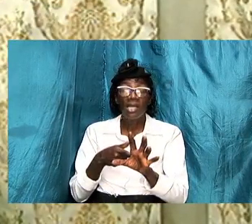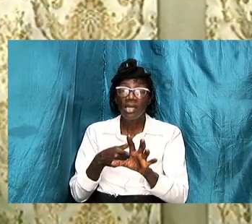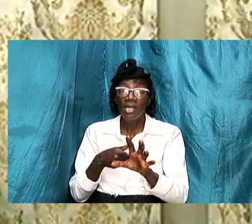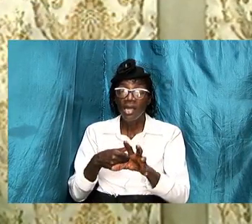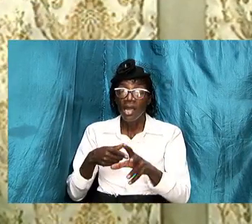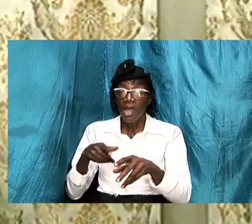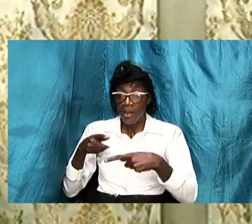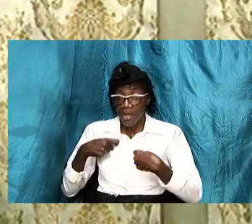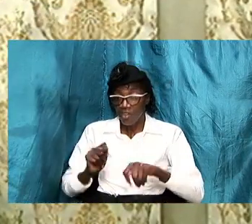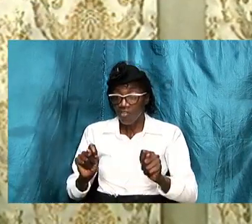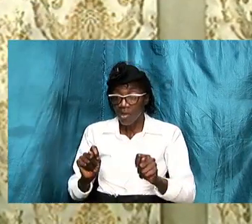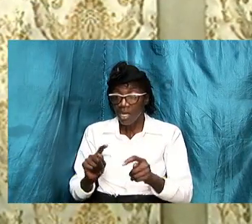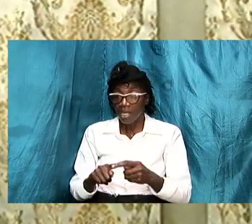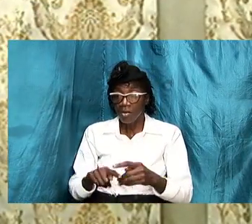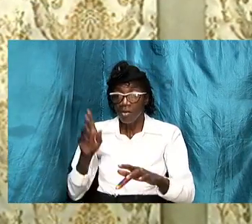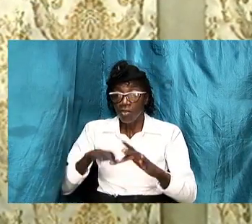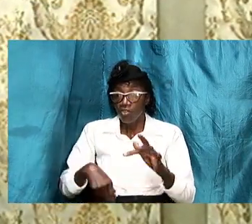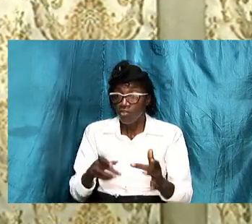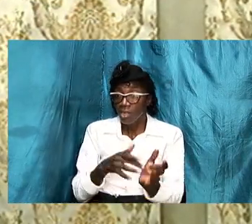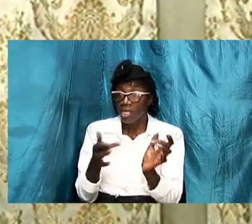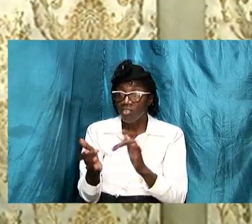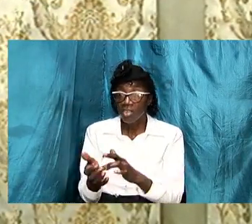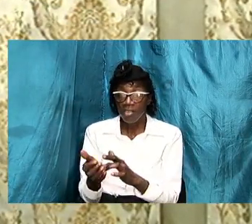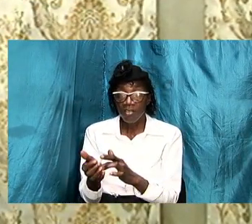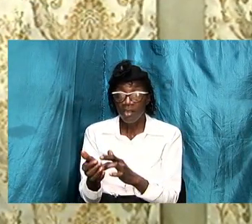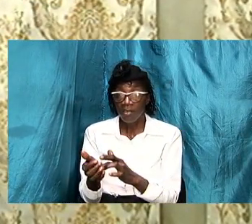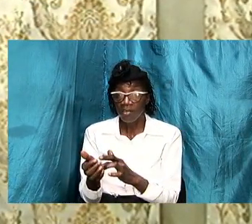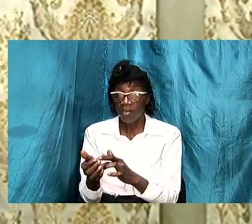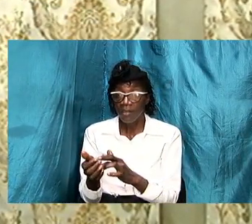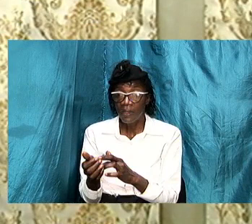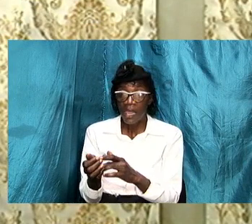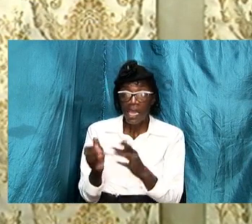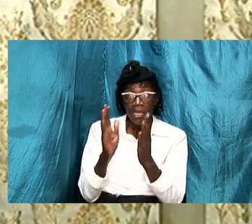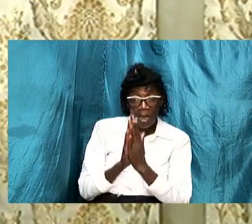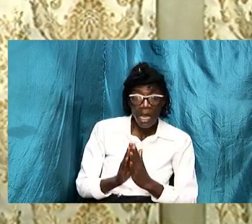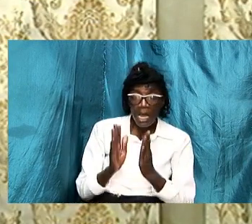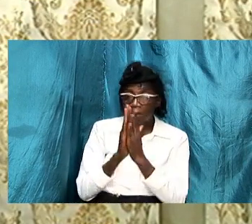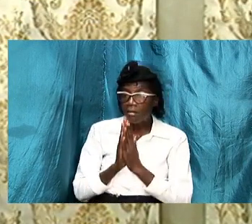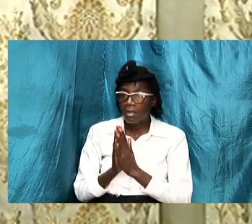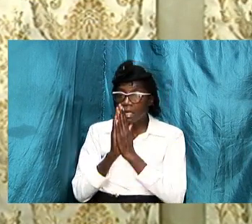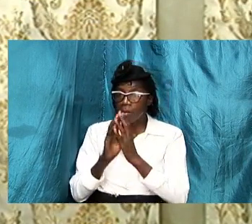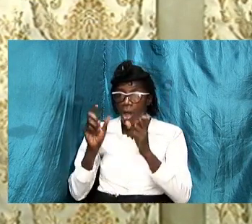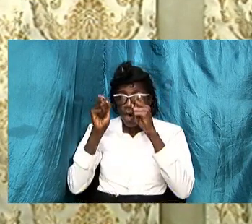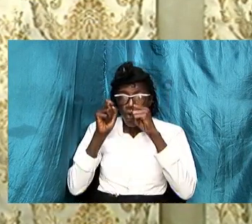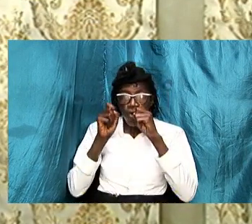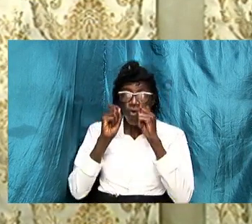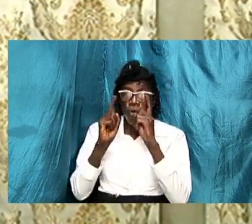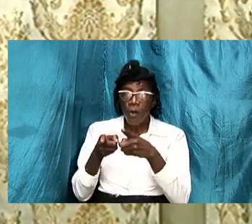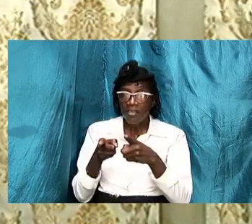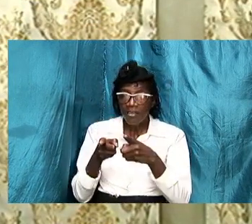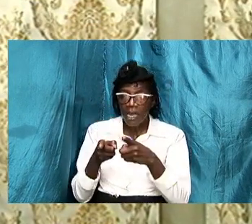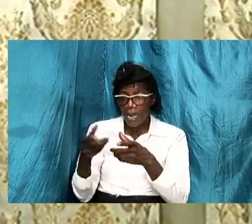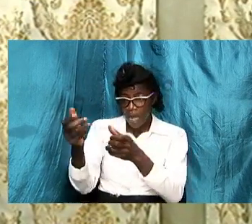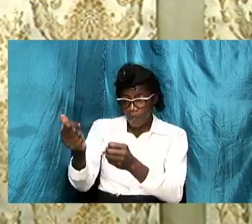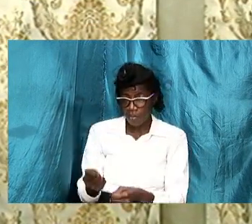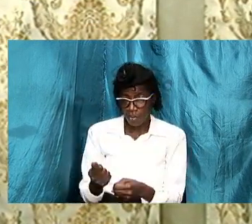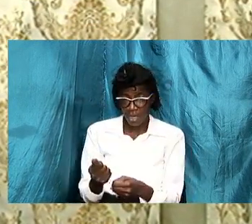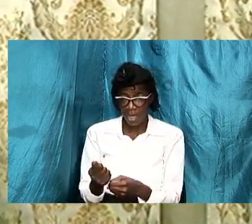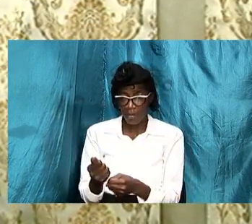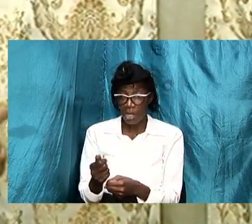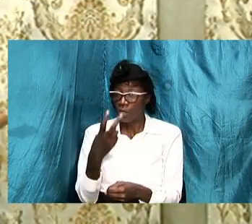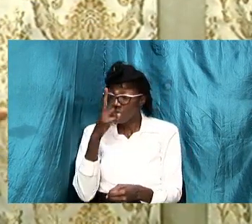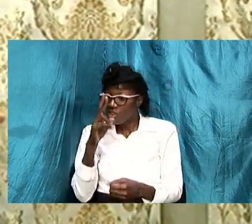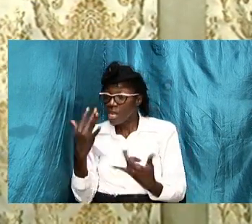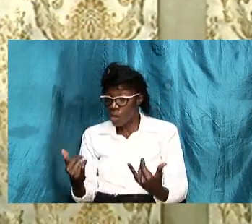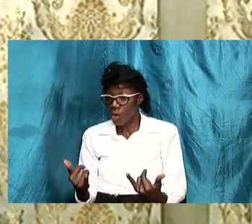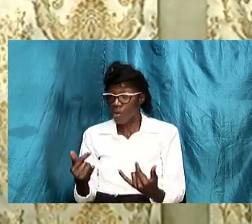tried to say to trick jesus you know into asking him a question and pulling him as to see how he